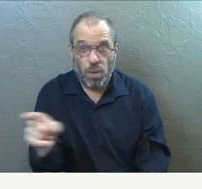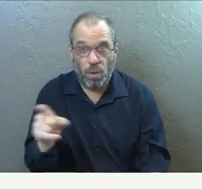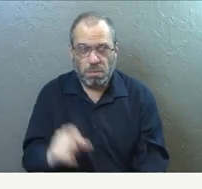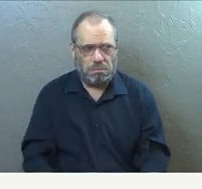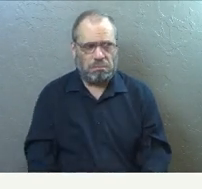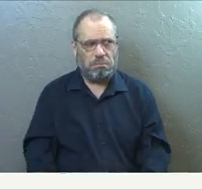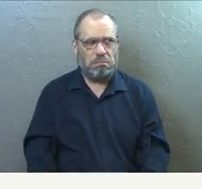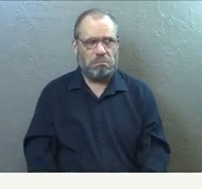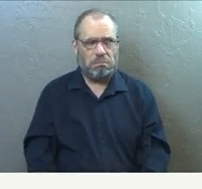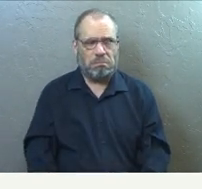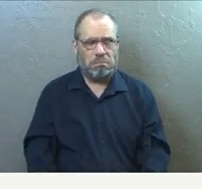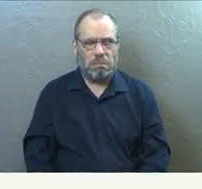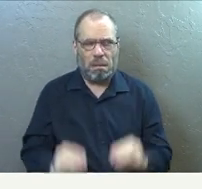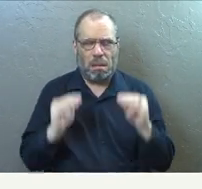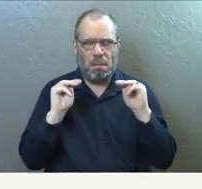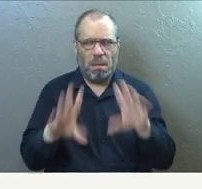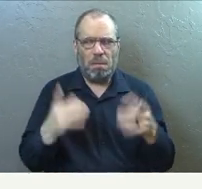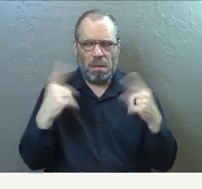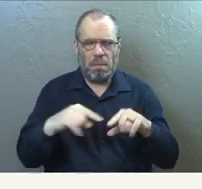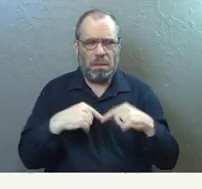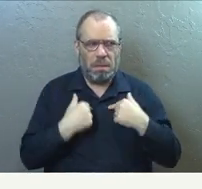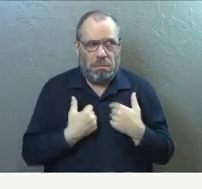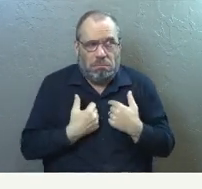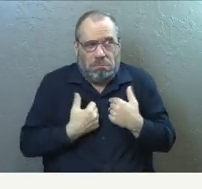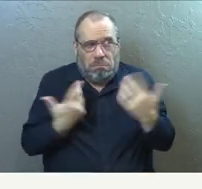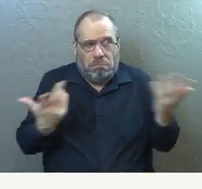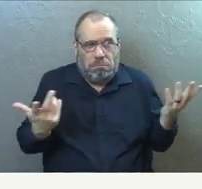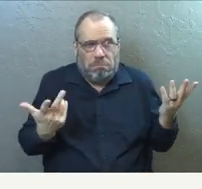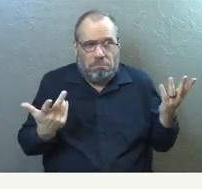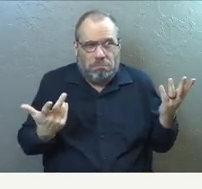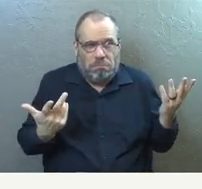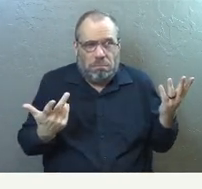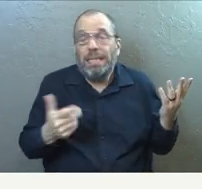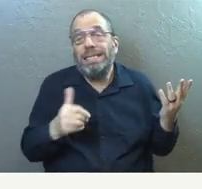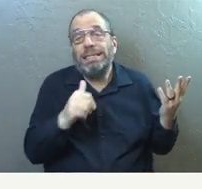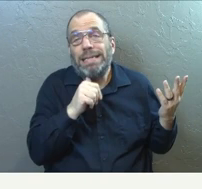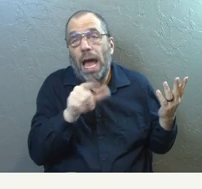who are like, I don't know that the miracle has ever happened in me. Not for real.